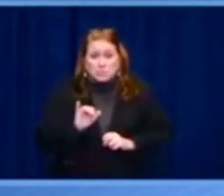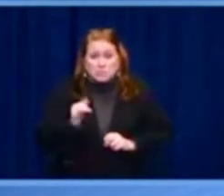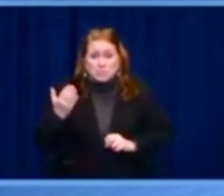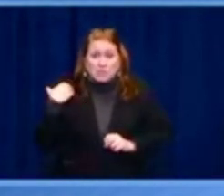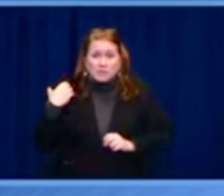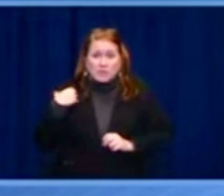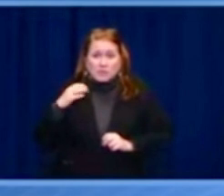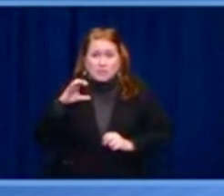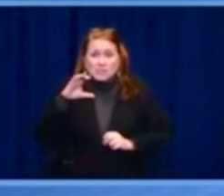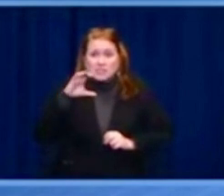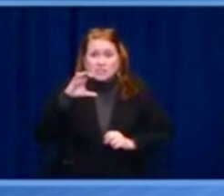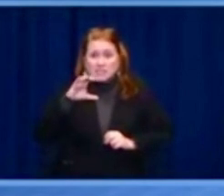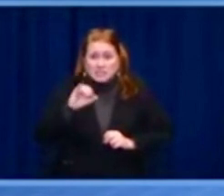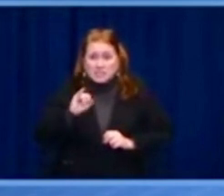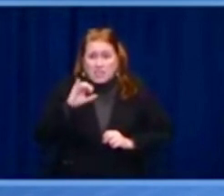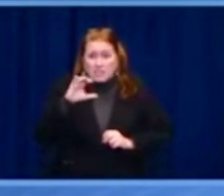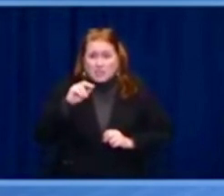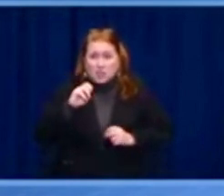ask you this one question.